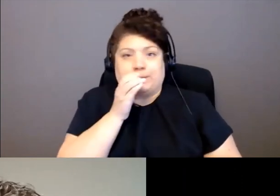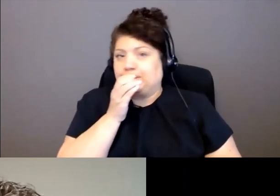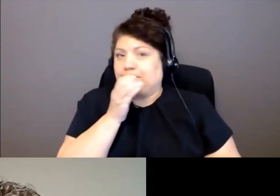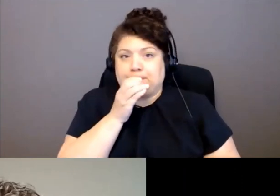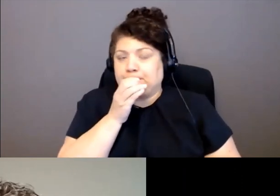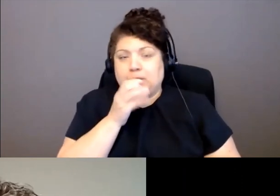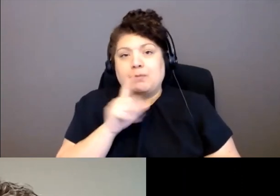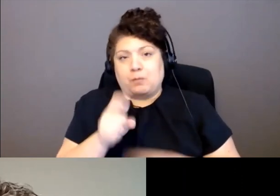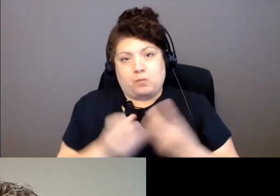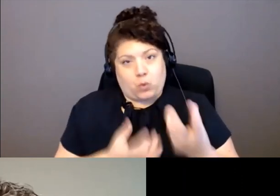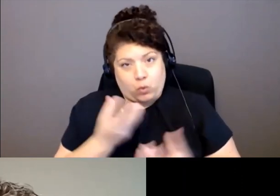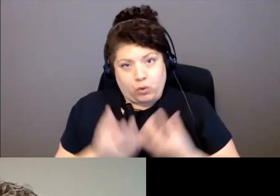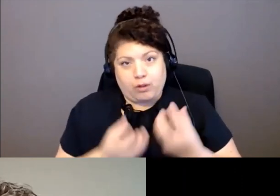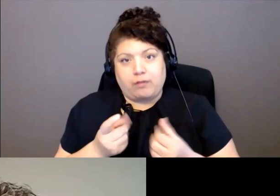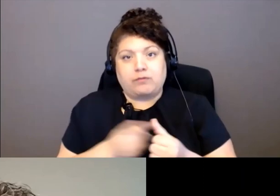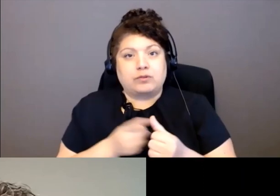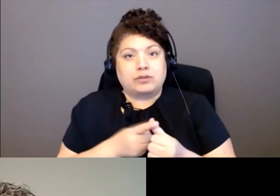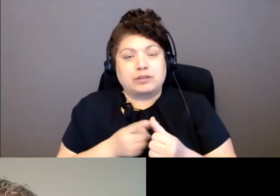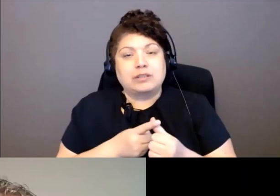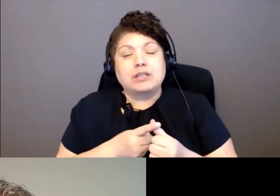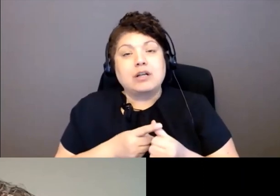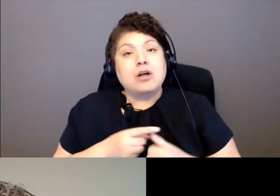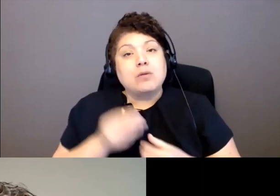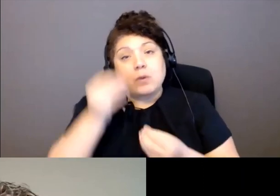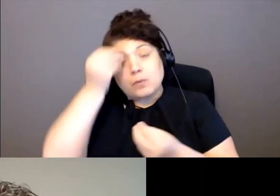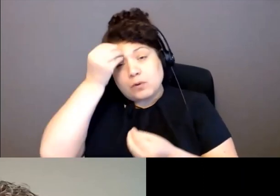they were made aware that